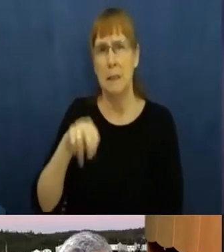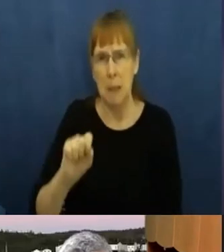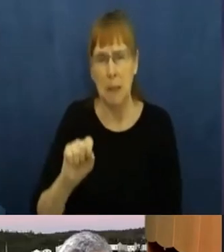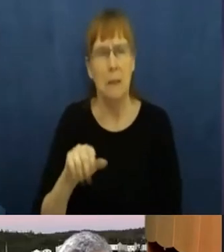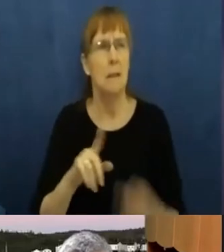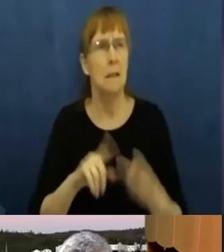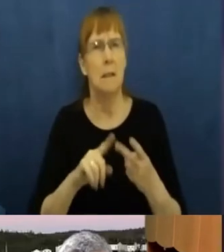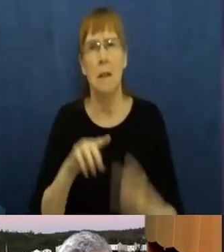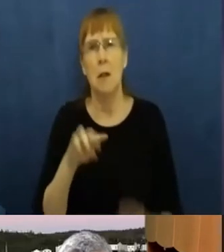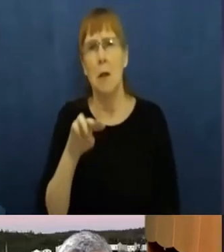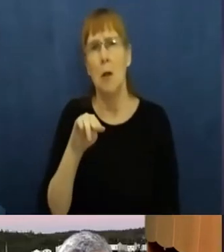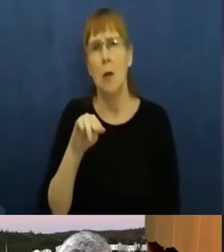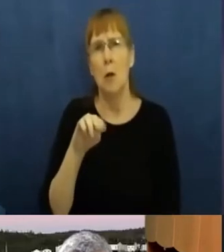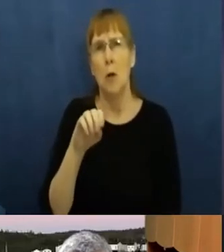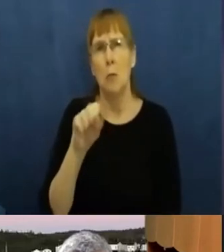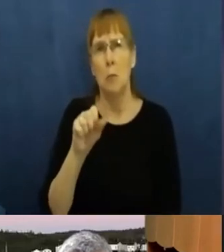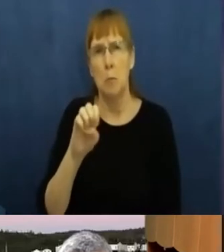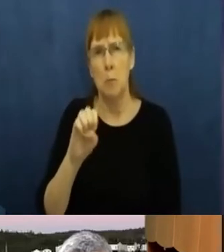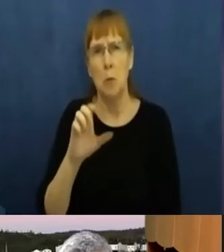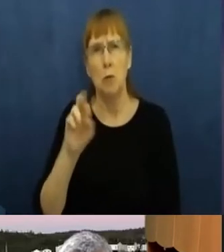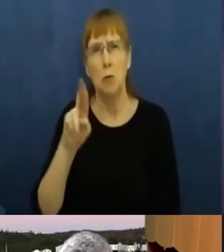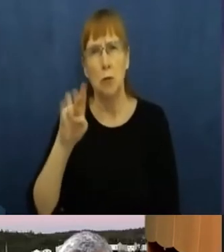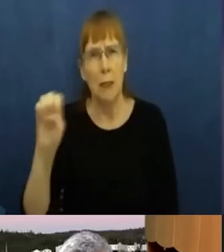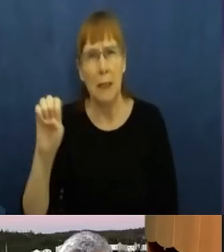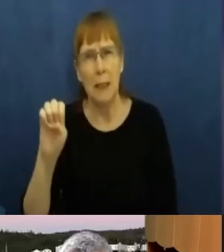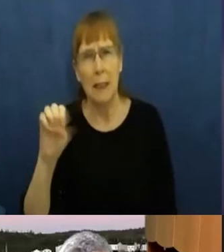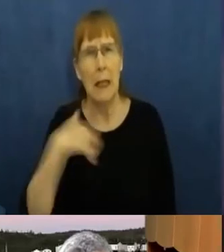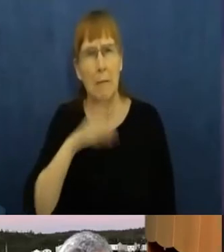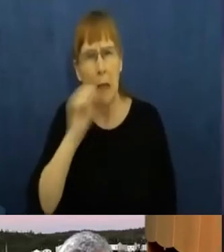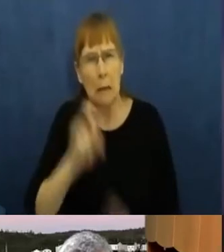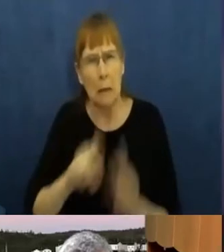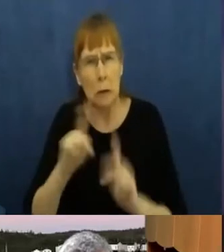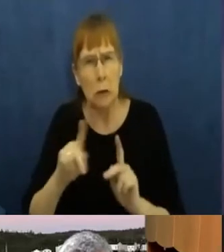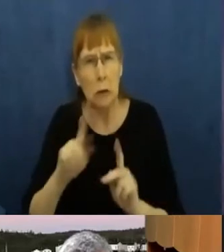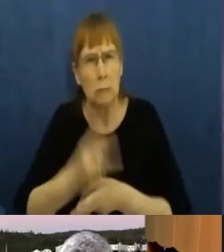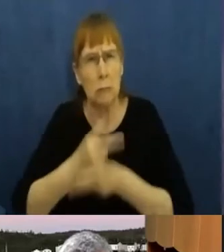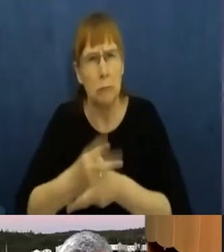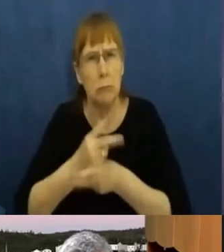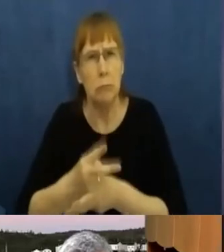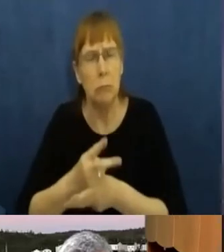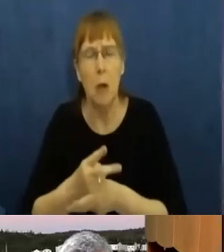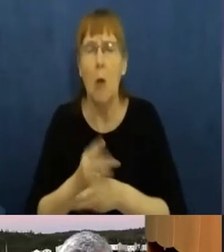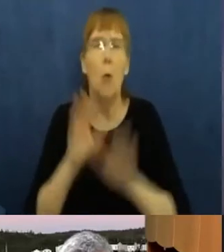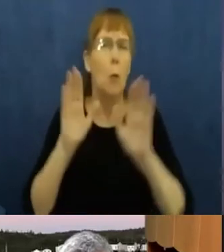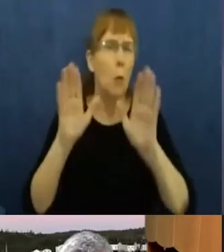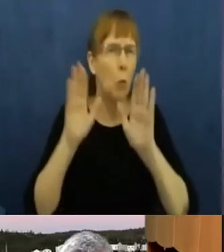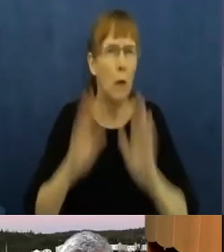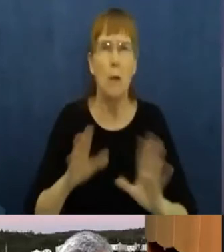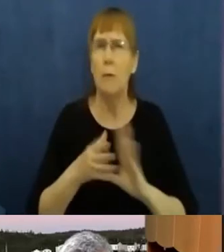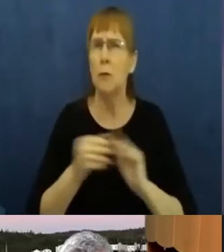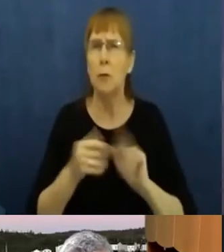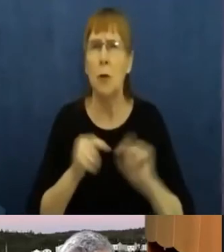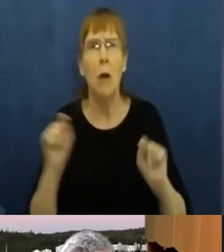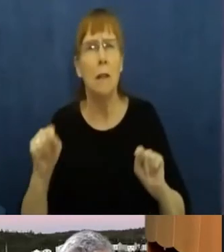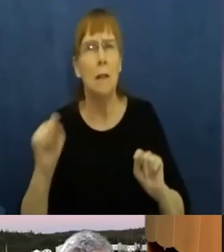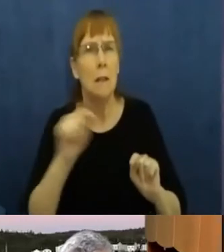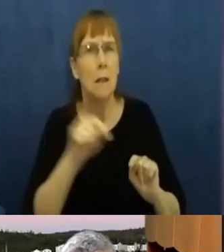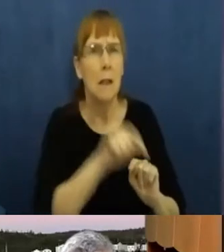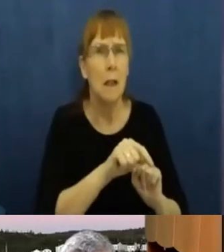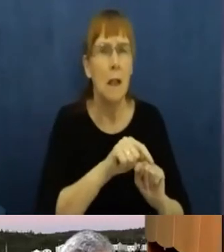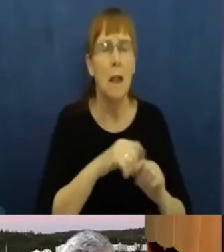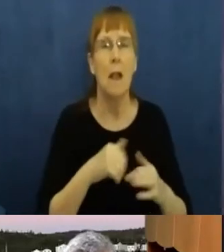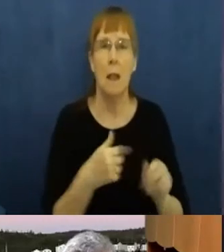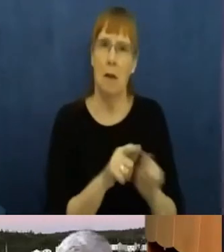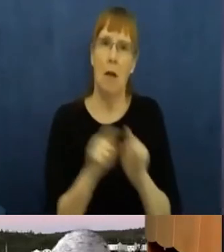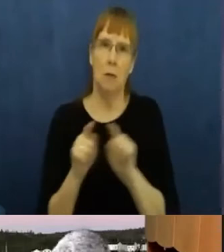Cree Assisted Living for Elders. There are wonderful stories to be told, as well as, of course,